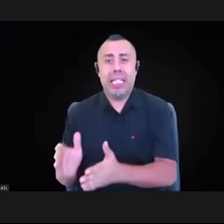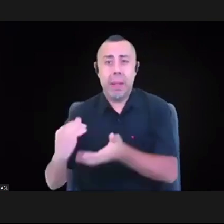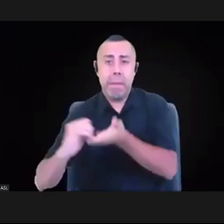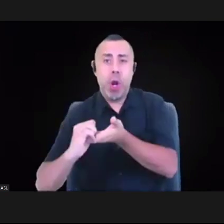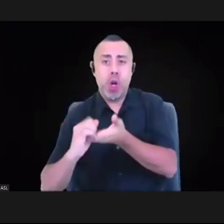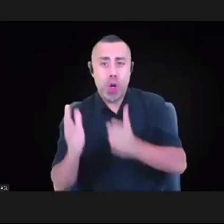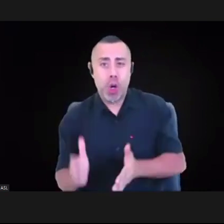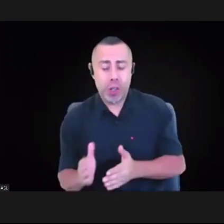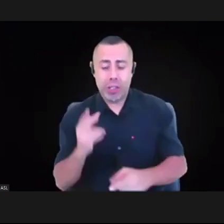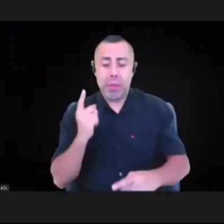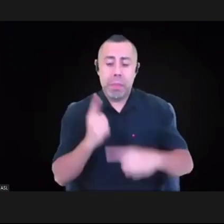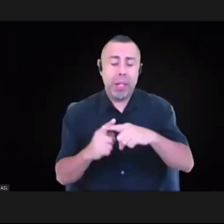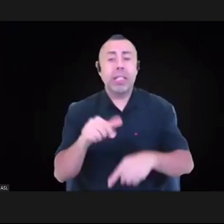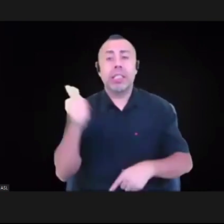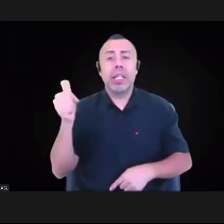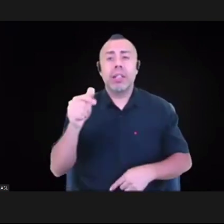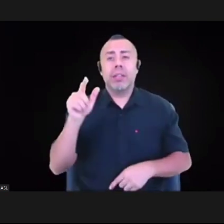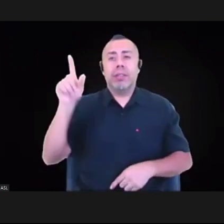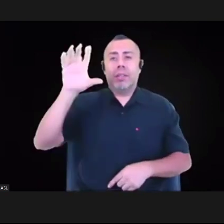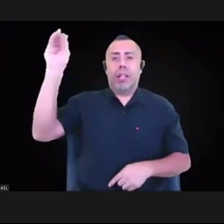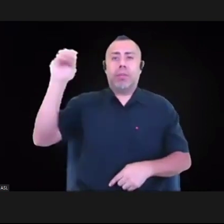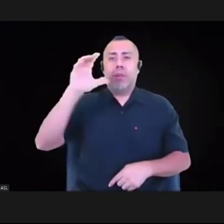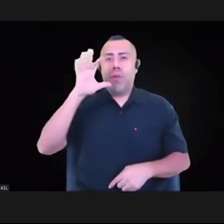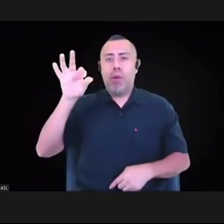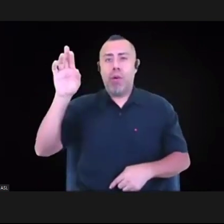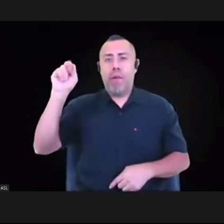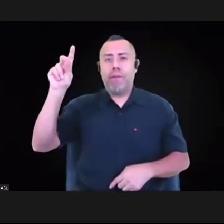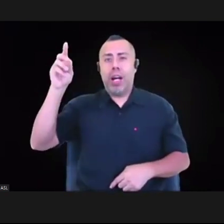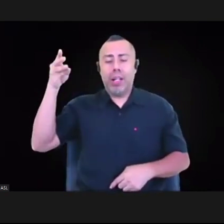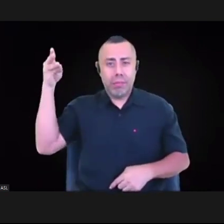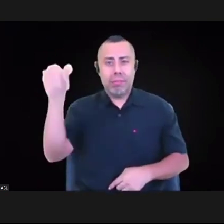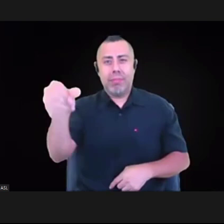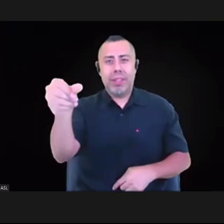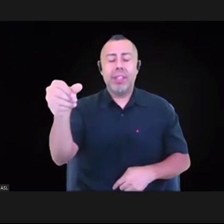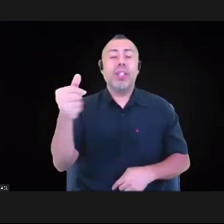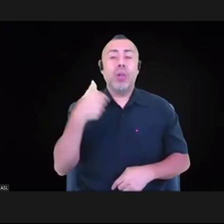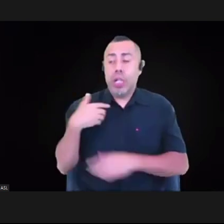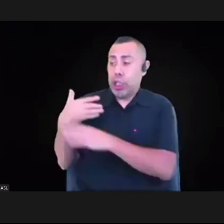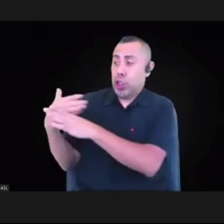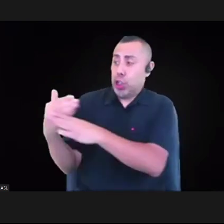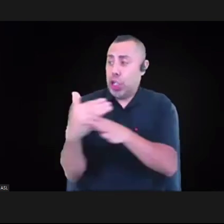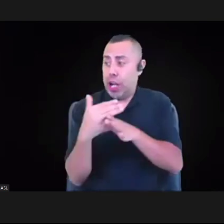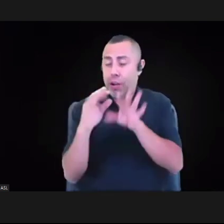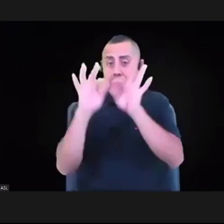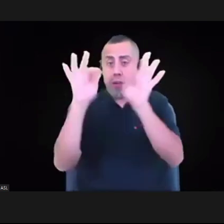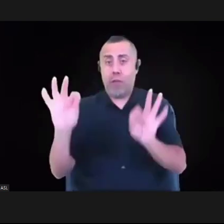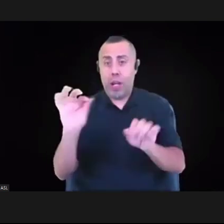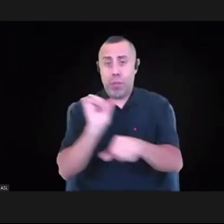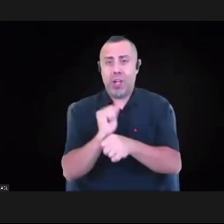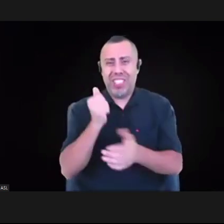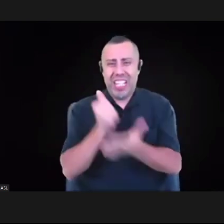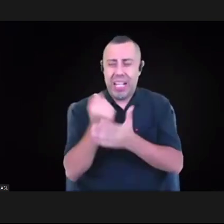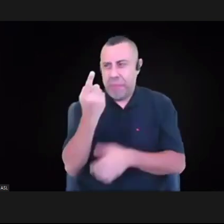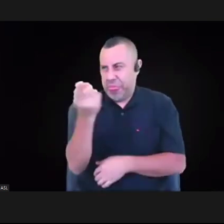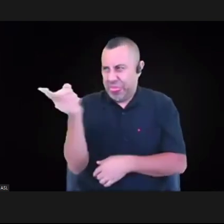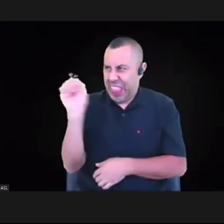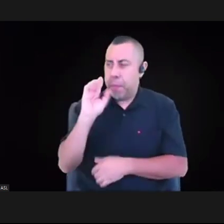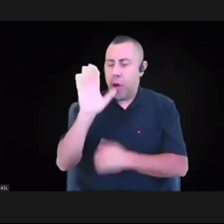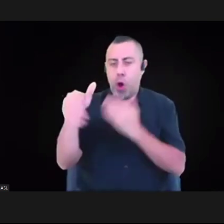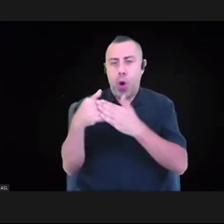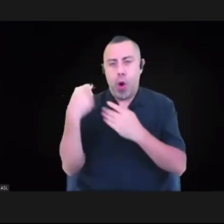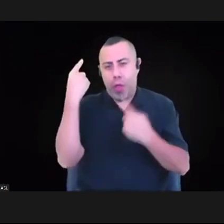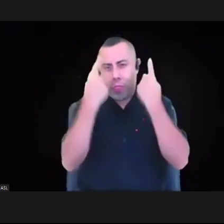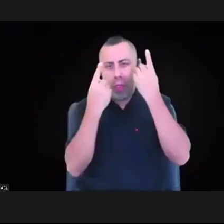really think about how are they going to disperse these dollars. And I believe over time is certainly going to,